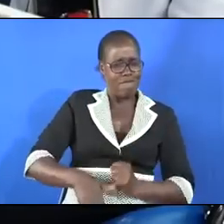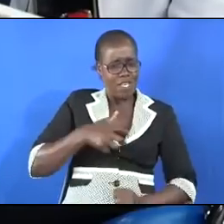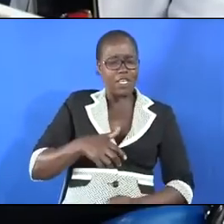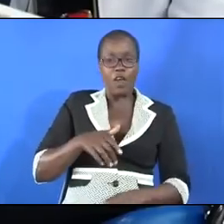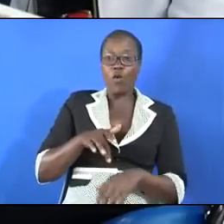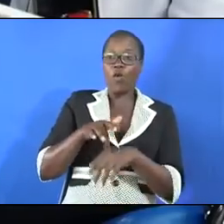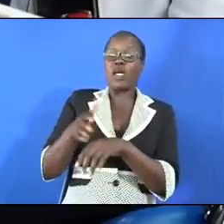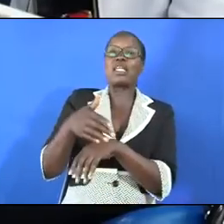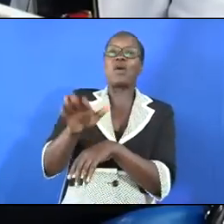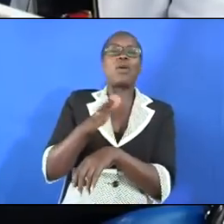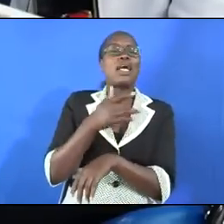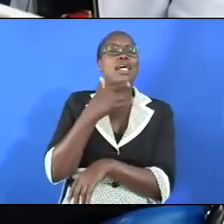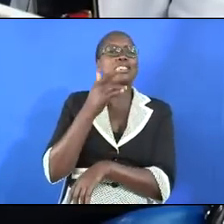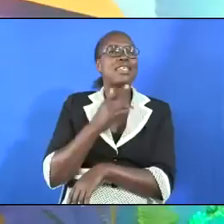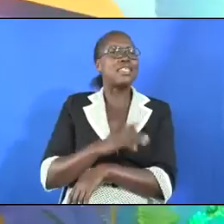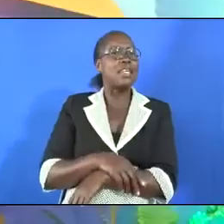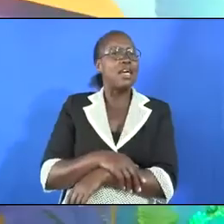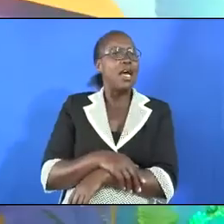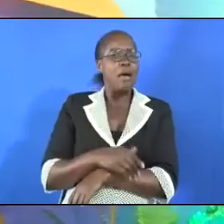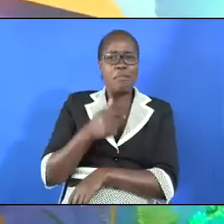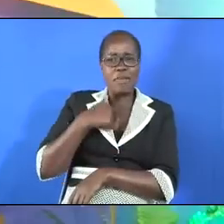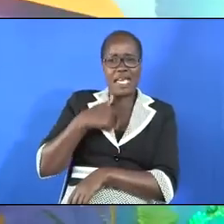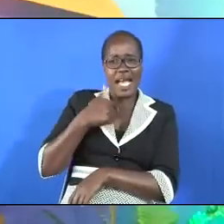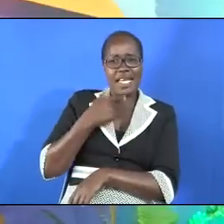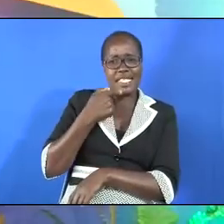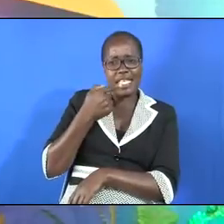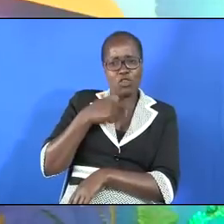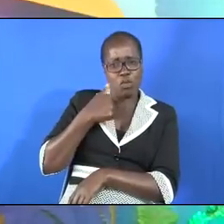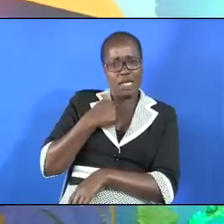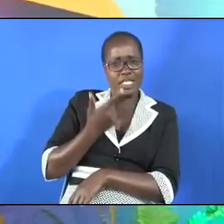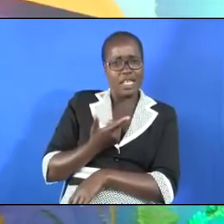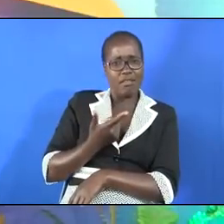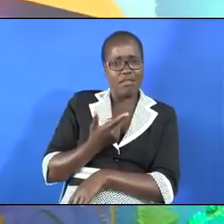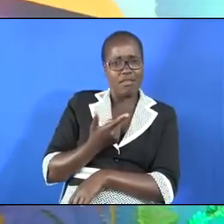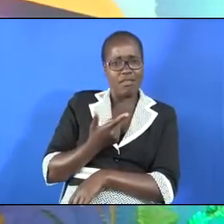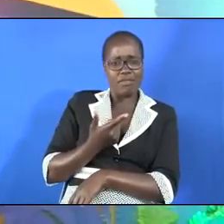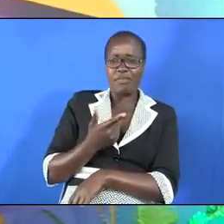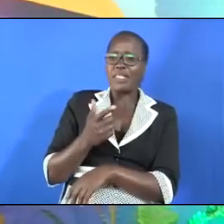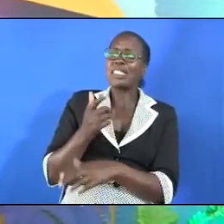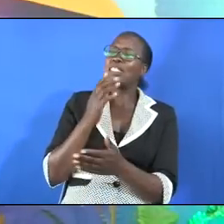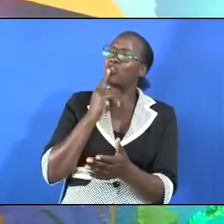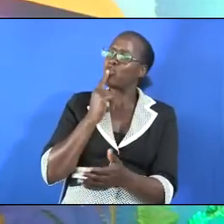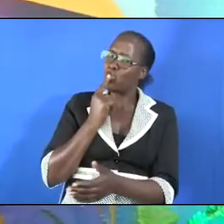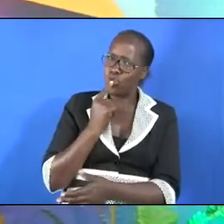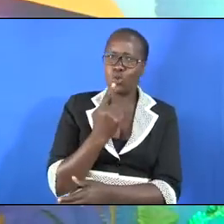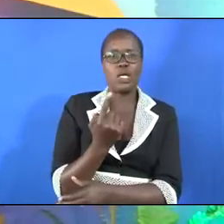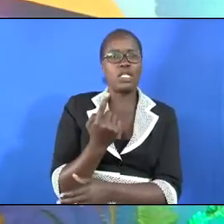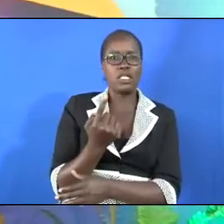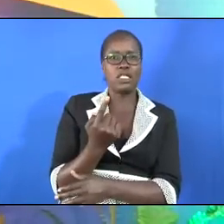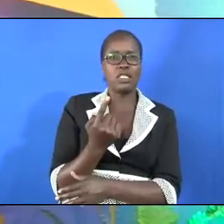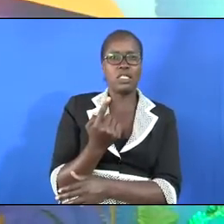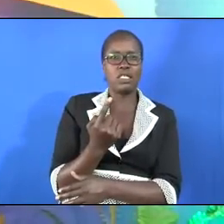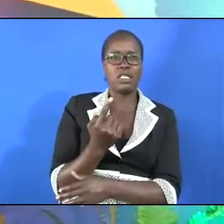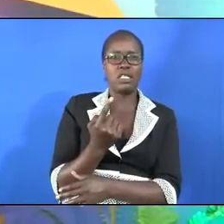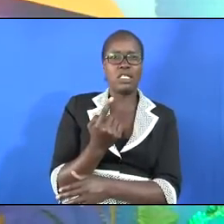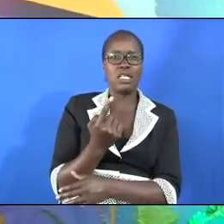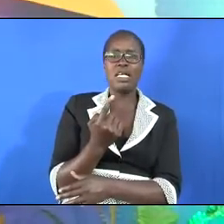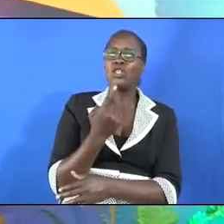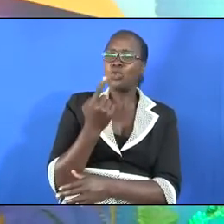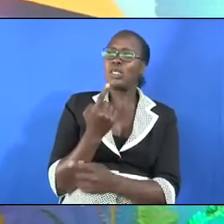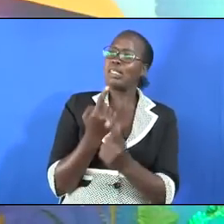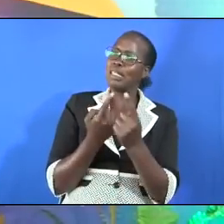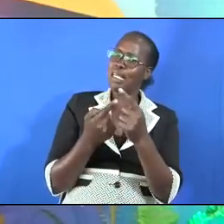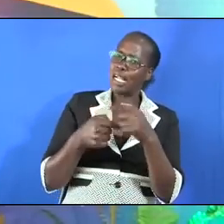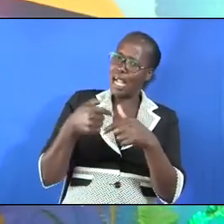away, and said, indeed, I say to myself, he will surely